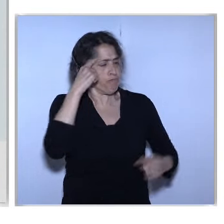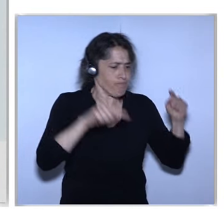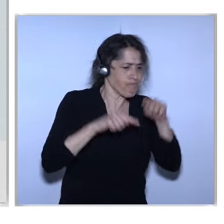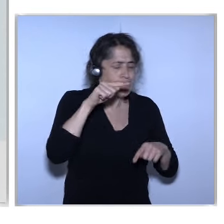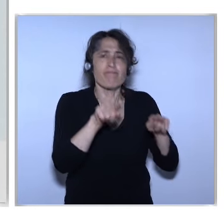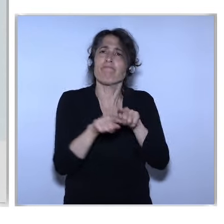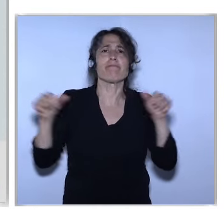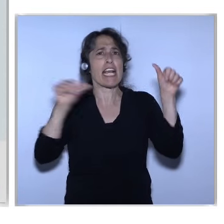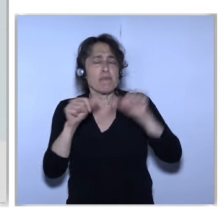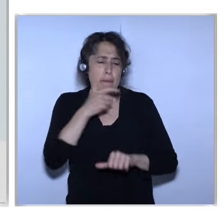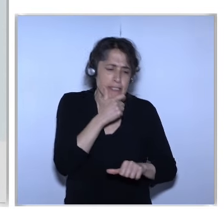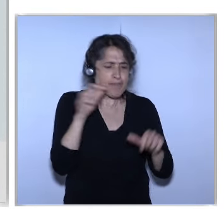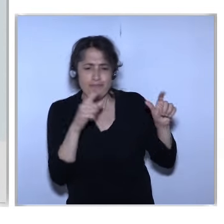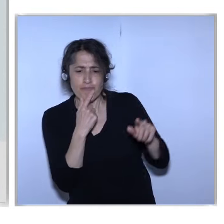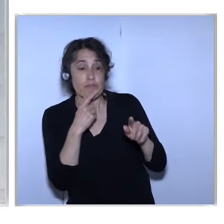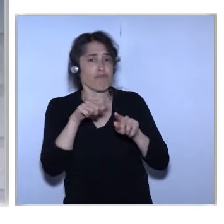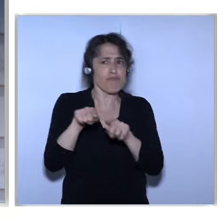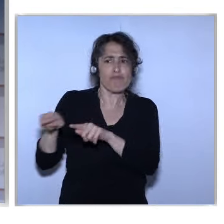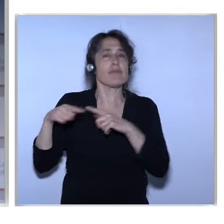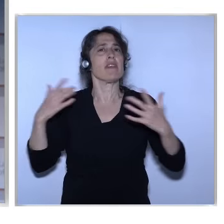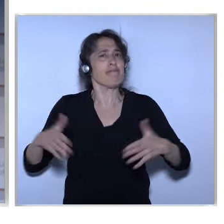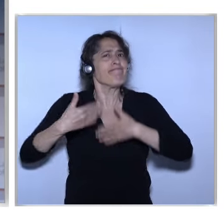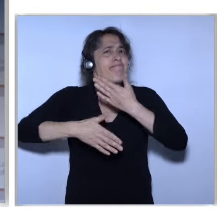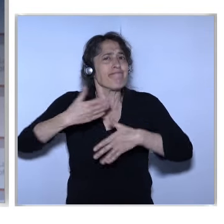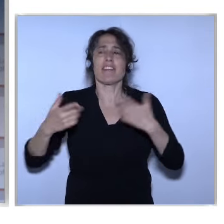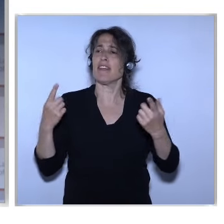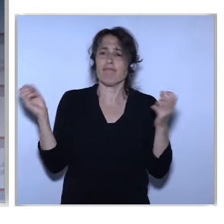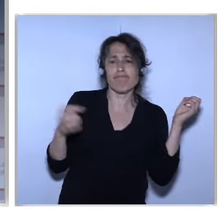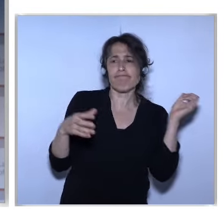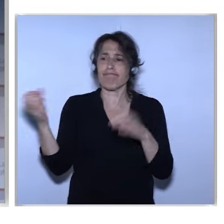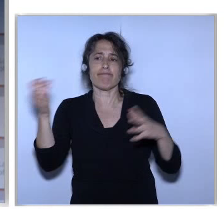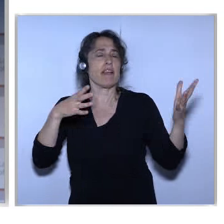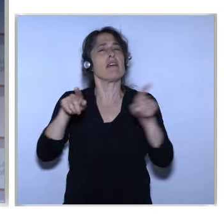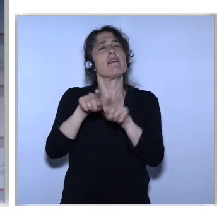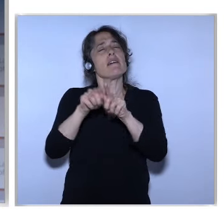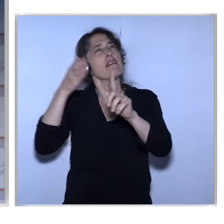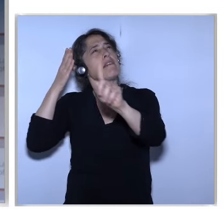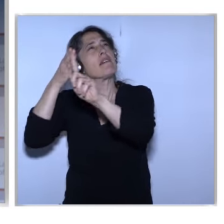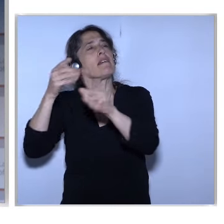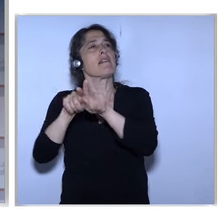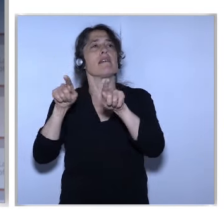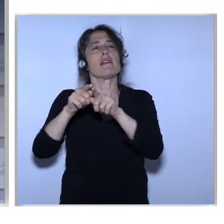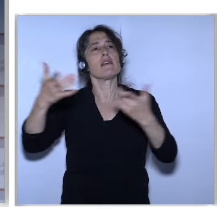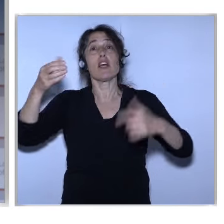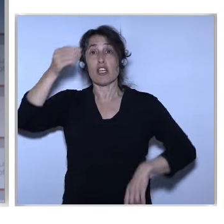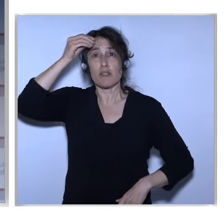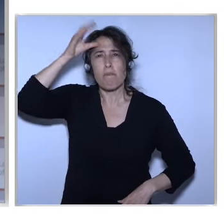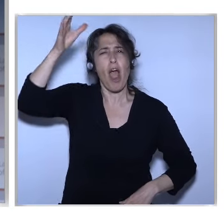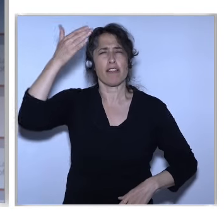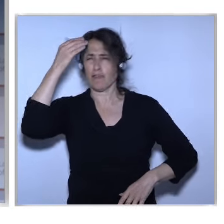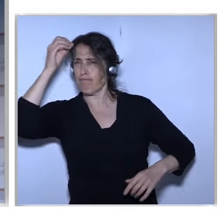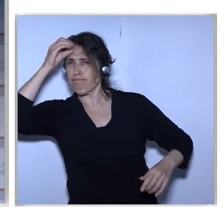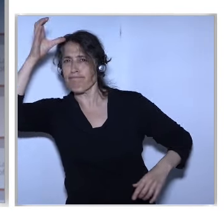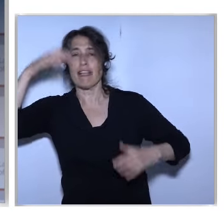Especially On Smart Cities But We Want To Stress That It Needs To Be Smart Human Cities Smart Sustainable